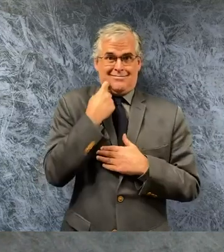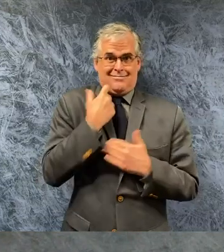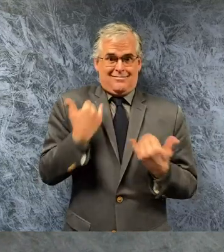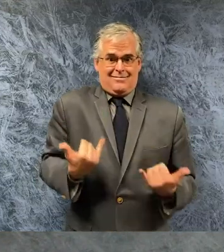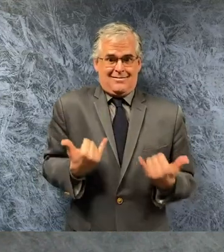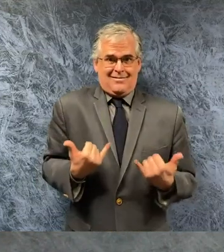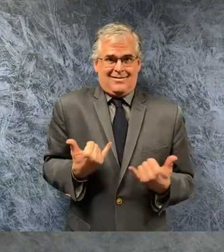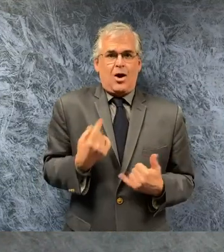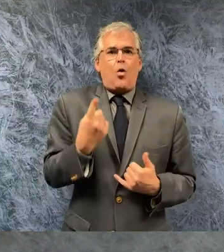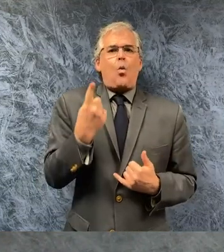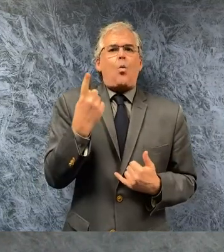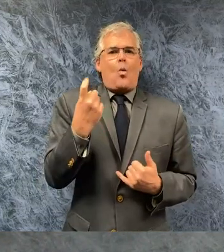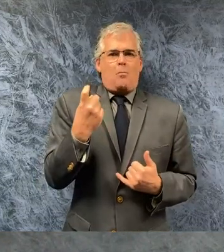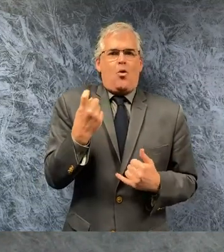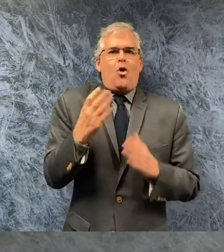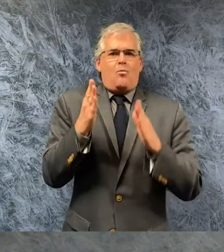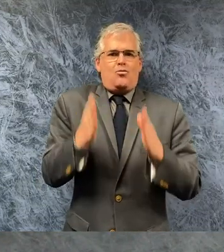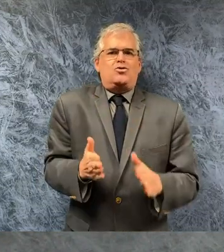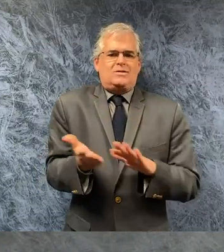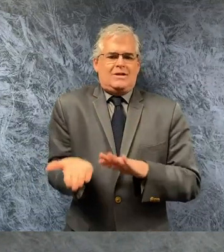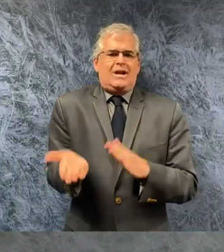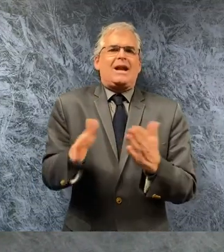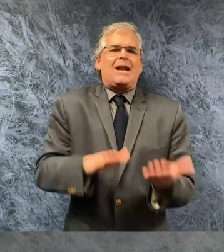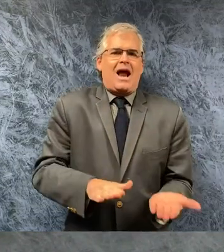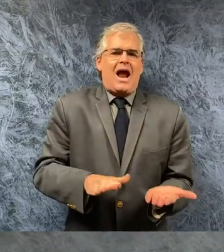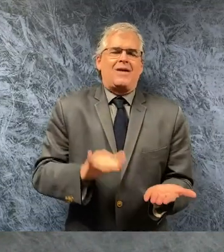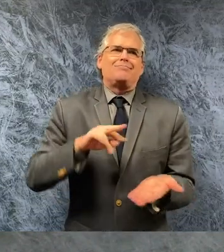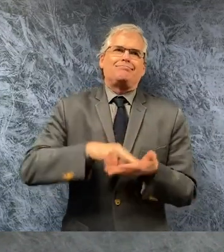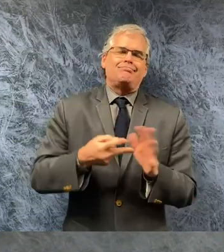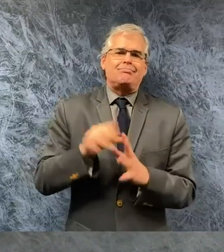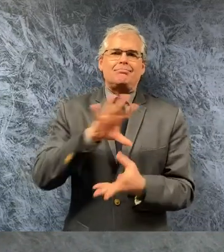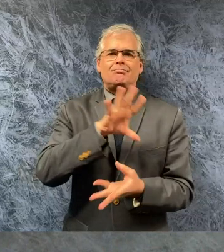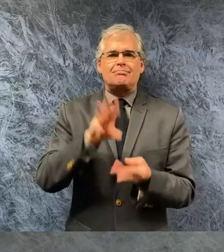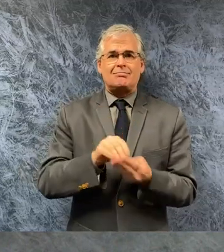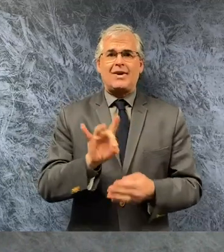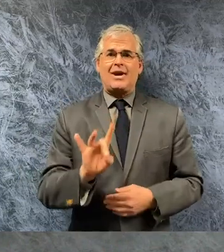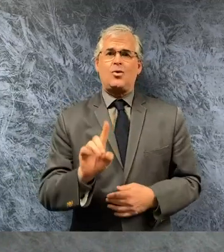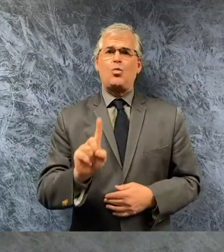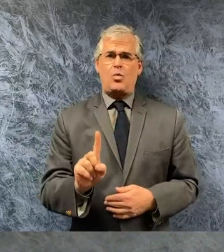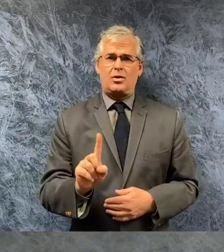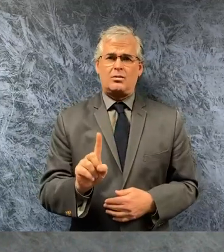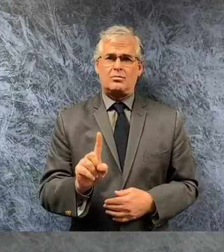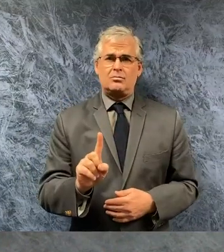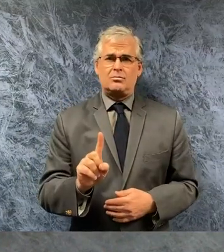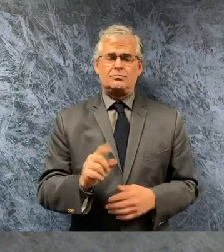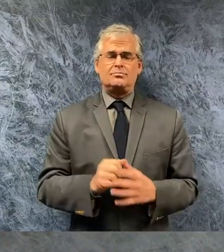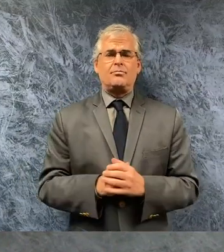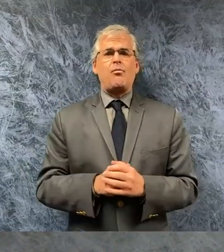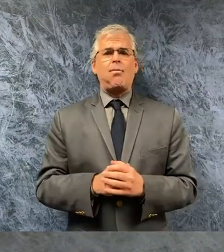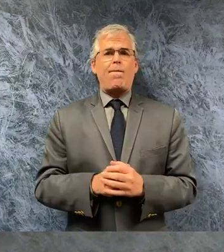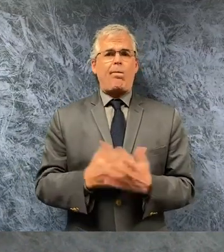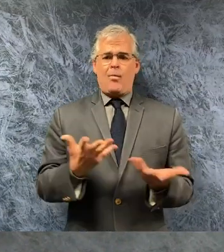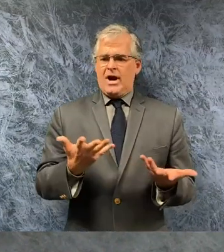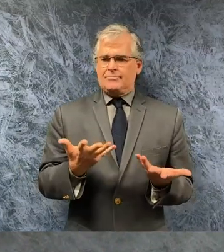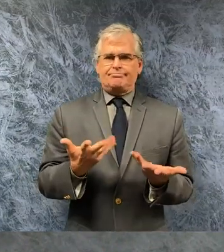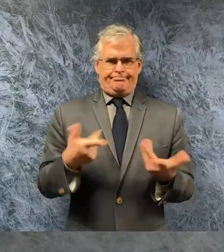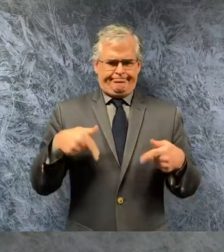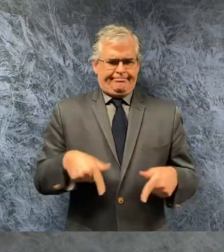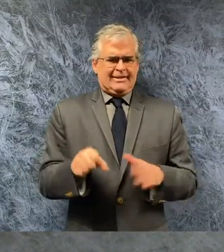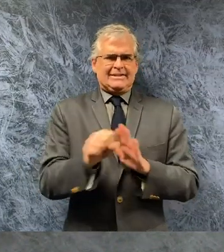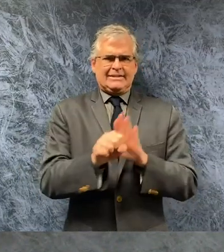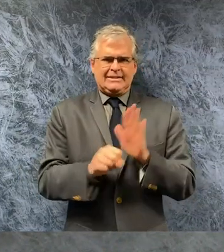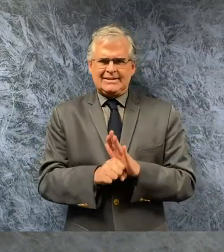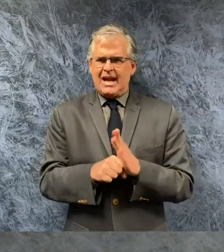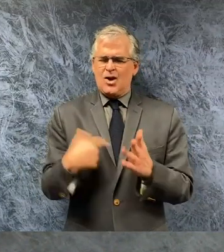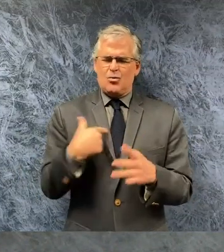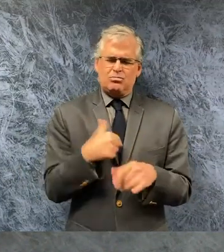technically going to be at 81 deaths there's a lot of chasing of data and the state is working in overdrive to make sure that the information